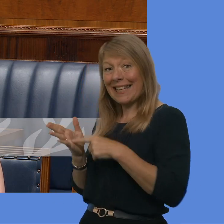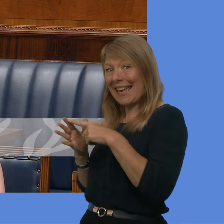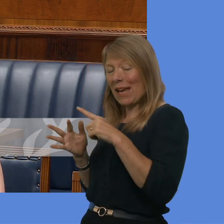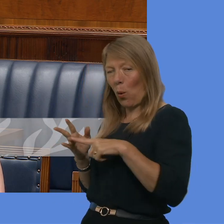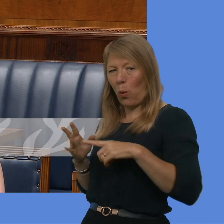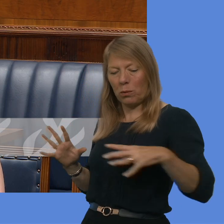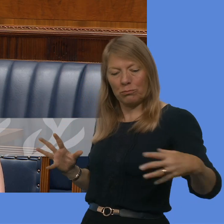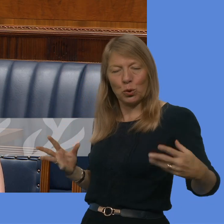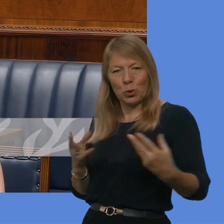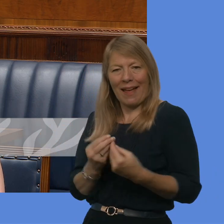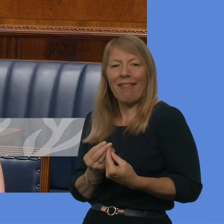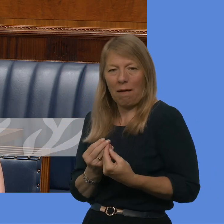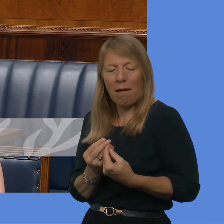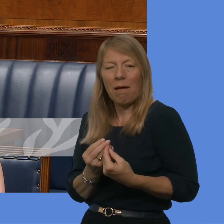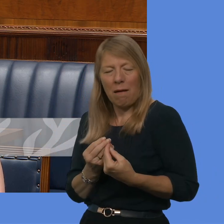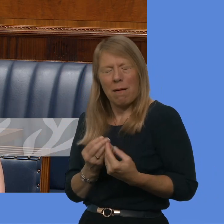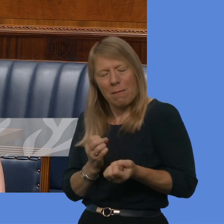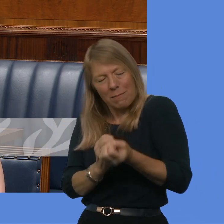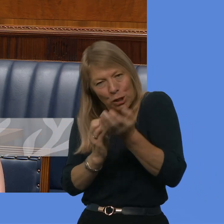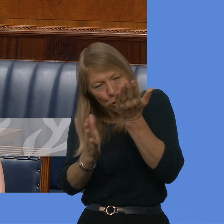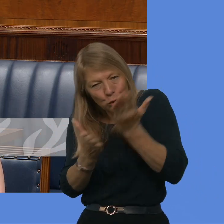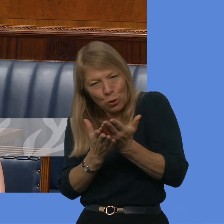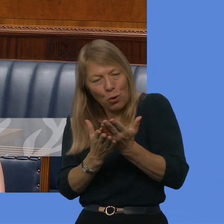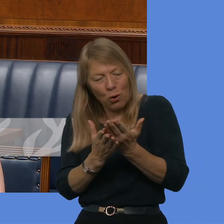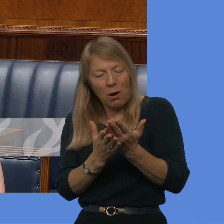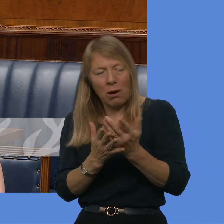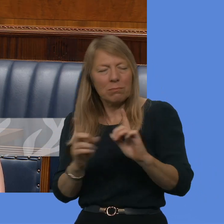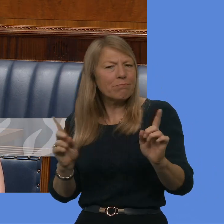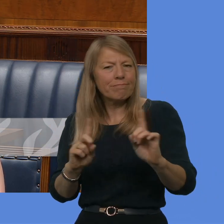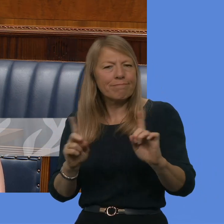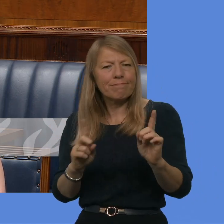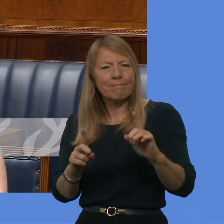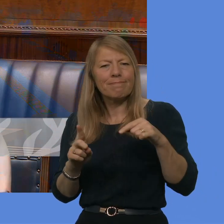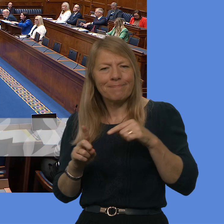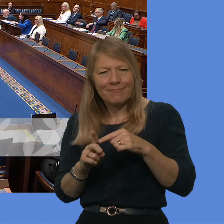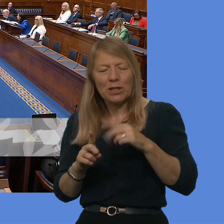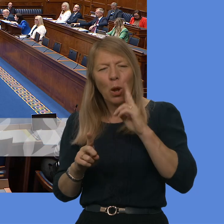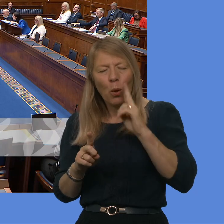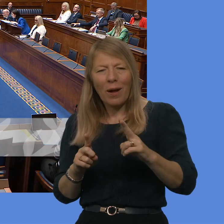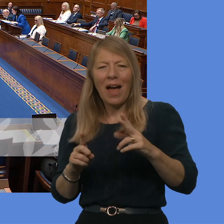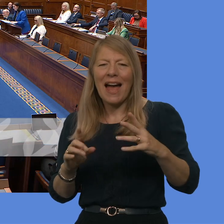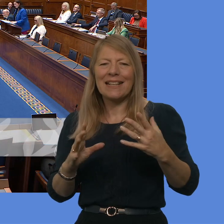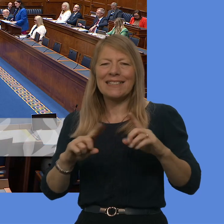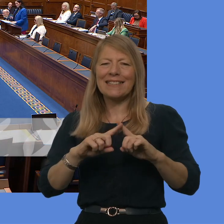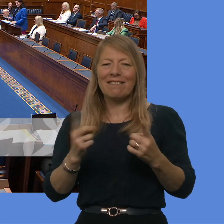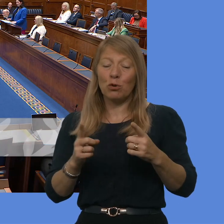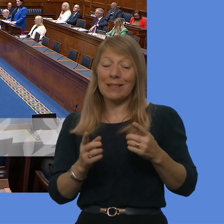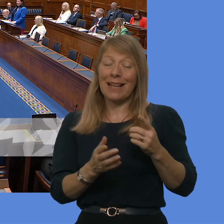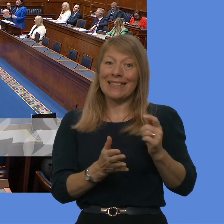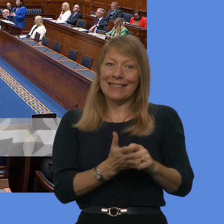sort of focus on the benefits and opportunities that come from dual market access? The Prime I think